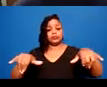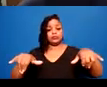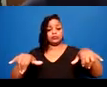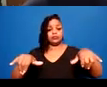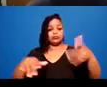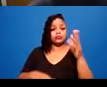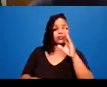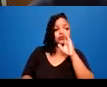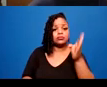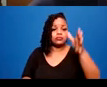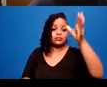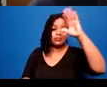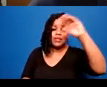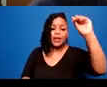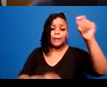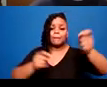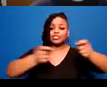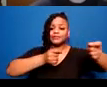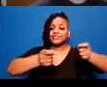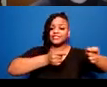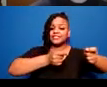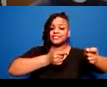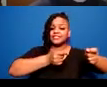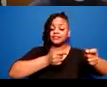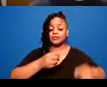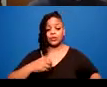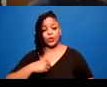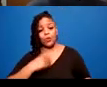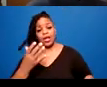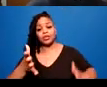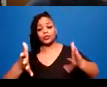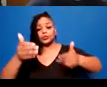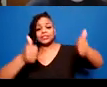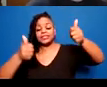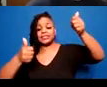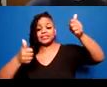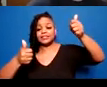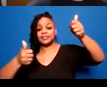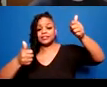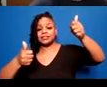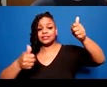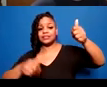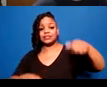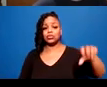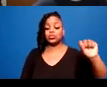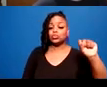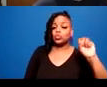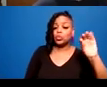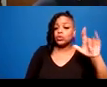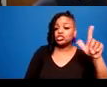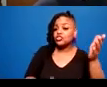White supremacy or whiteness. Social services. Non-profit industrial complex.